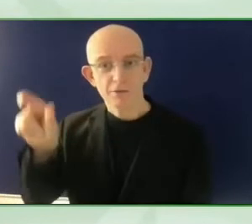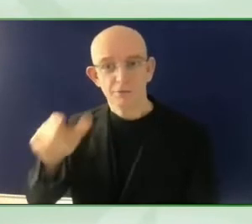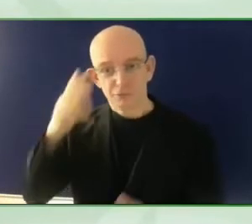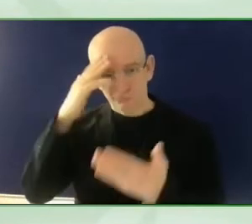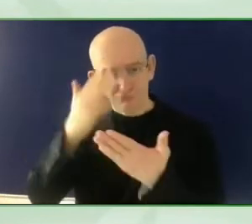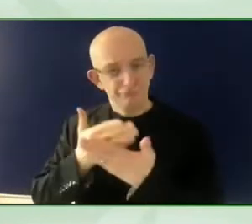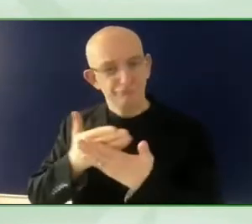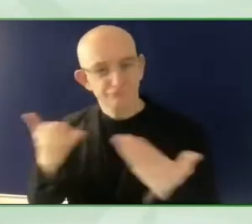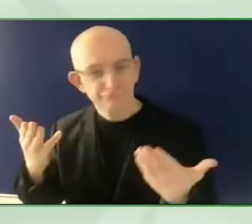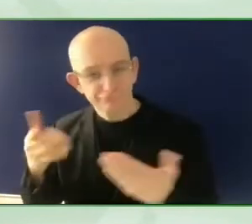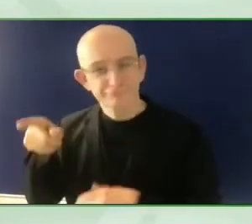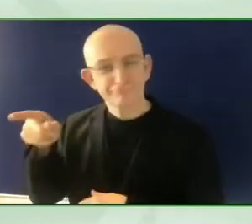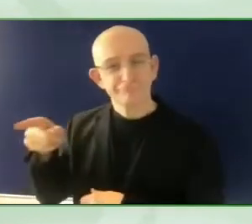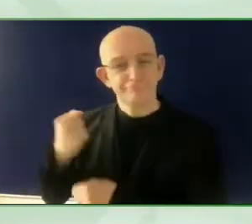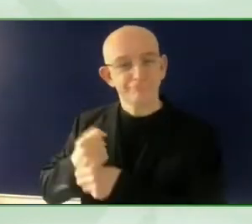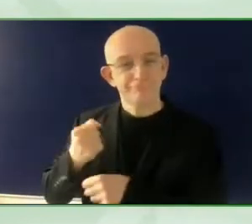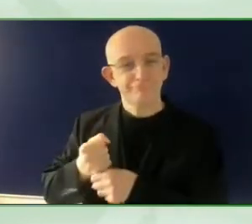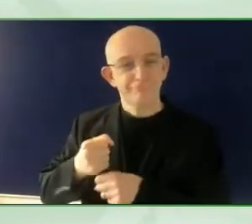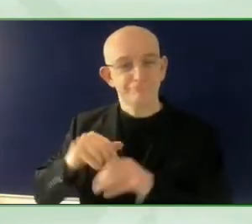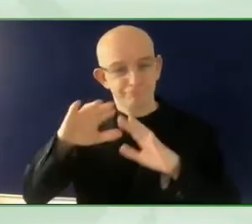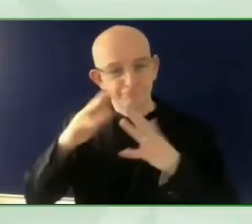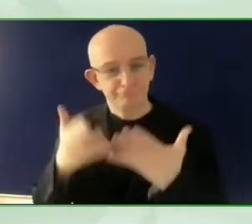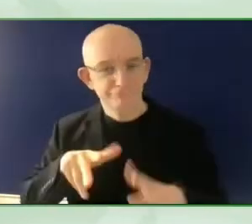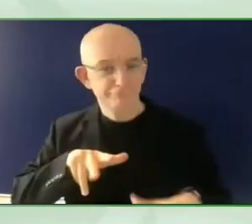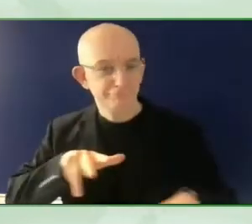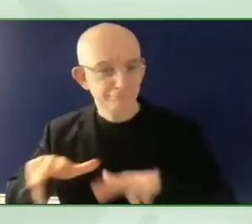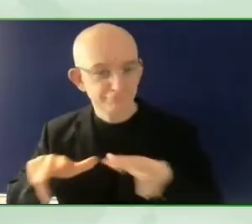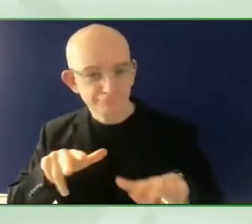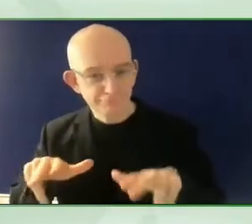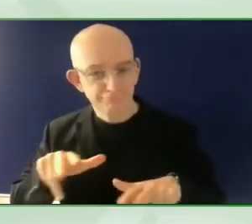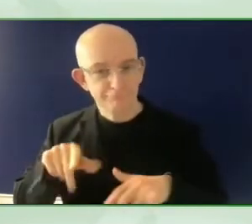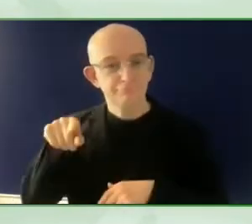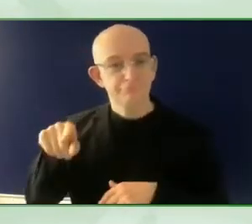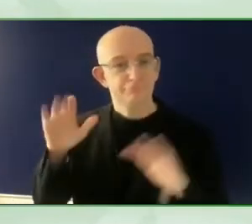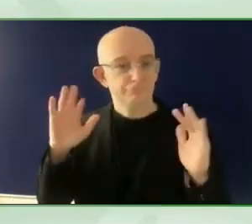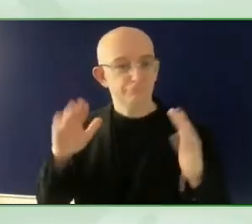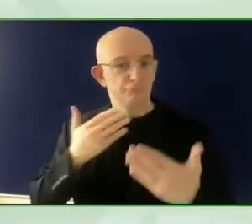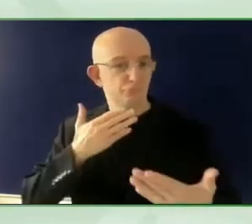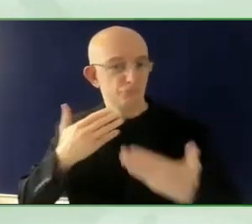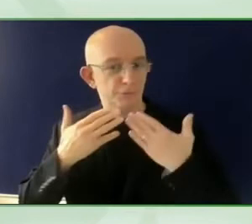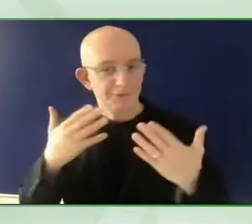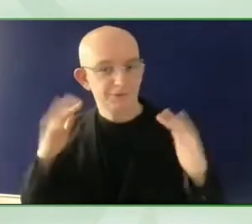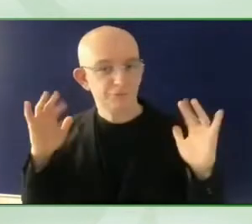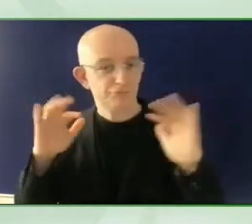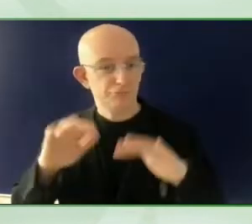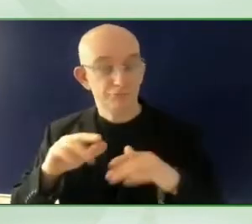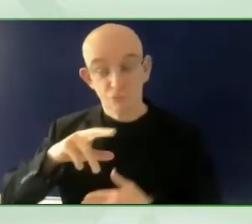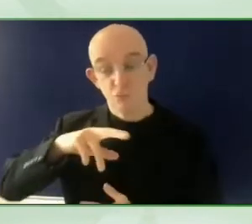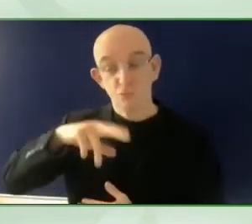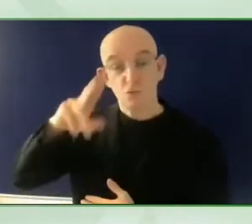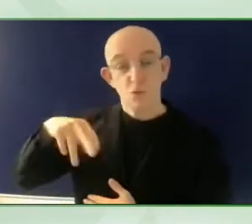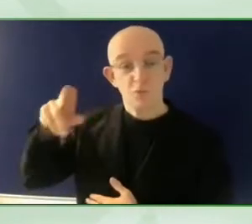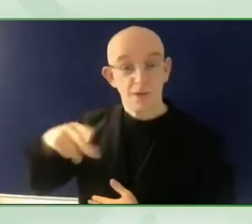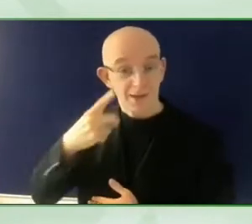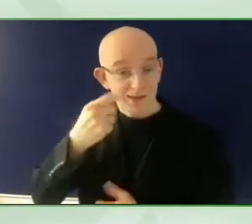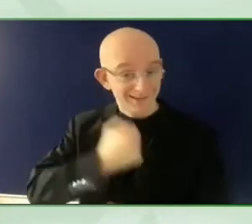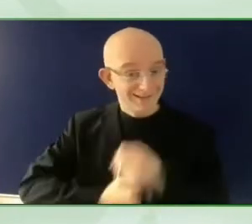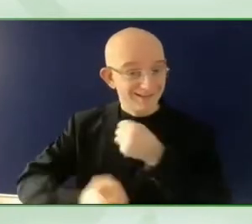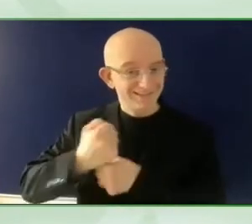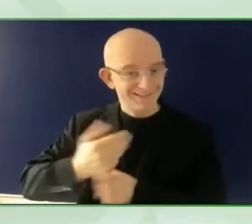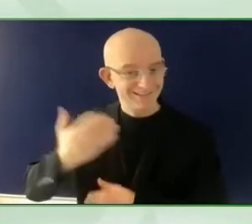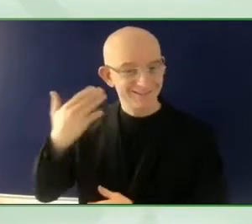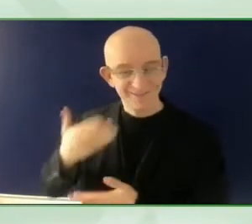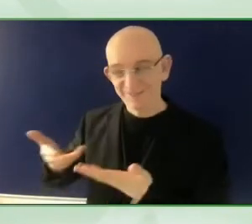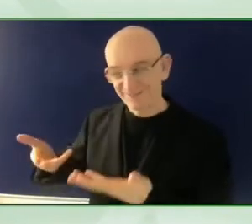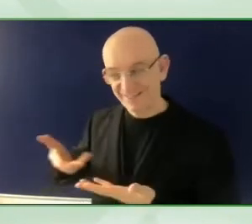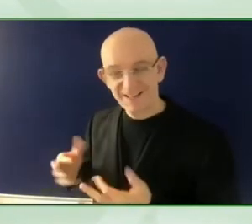Good morning, good afternoon everyone. Thank you for having me. Such a pleasure. Yeah, it's a great pleasure and honor to have you here especially I think it